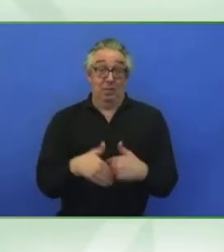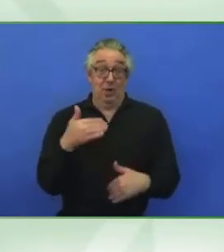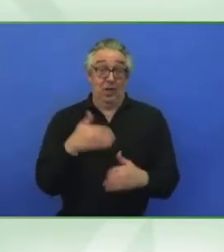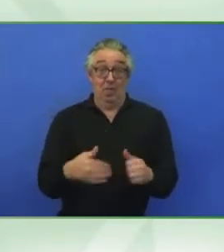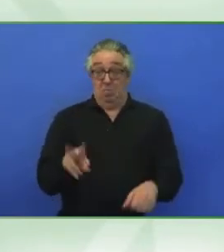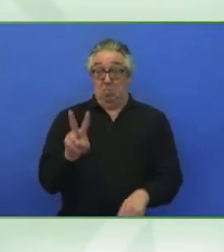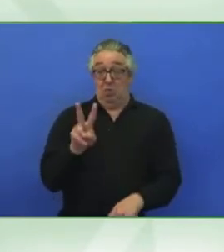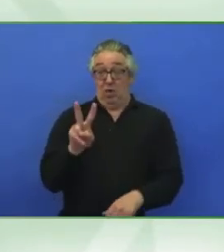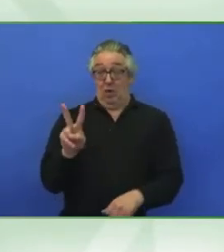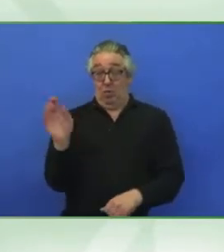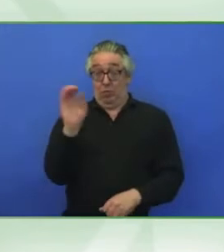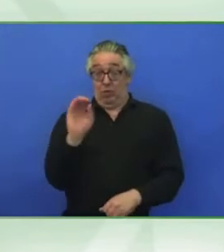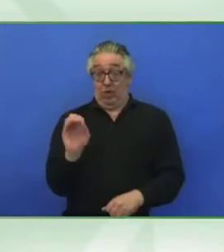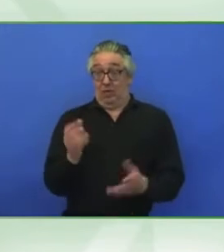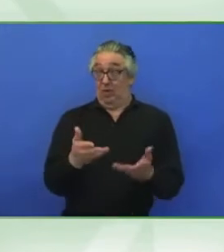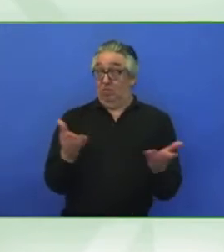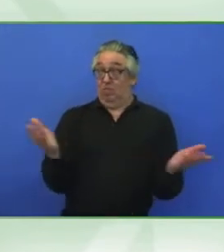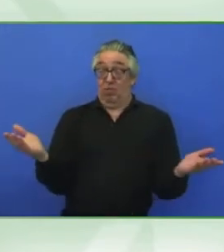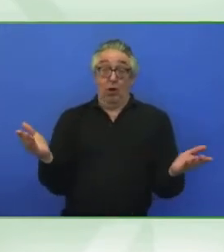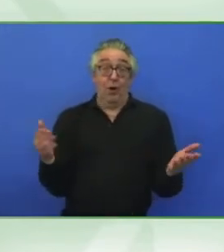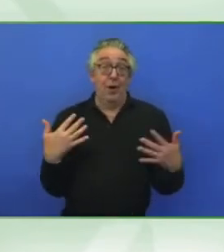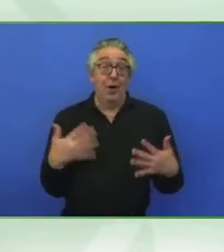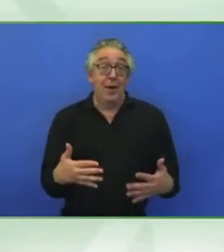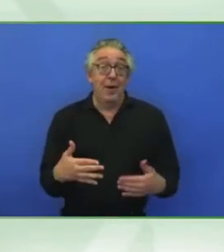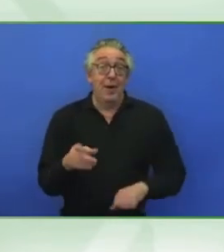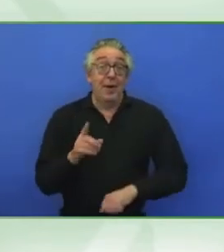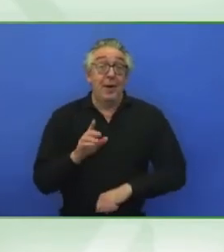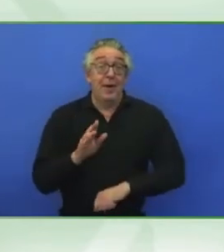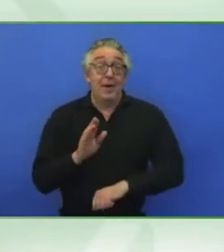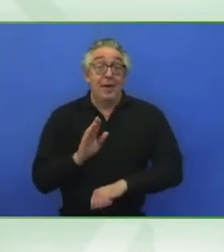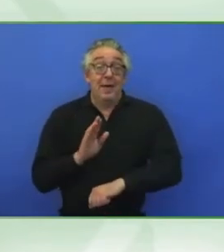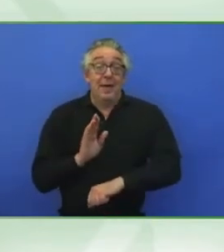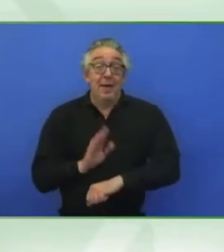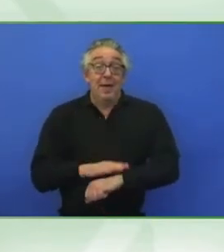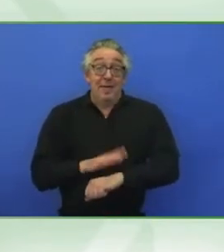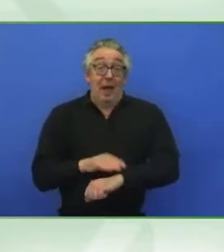It's a challenging time right now to be a disabled person in the UK.